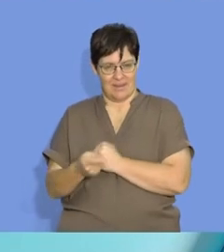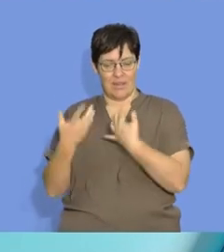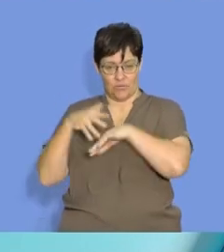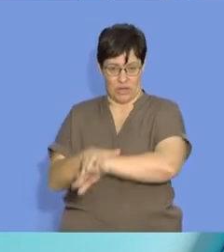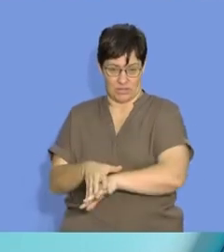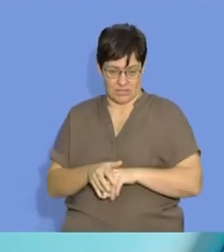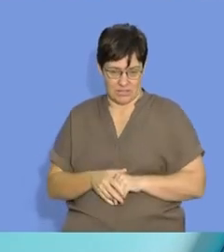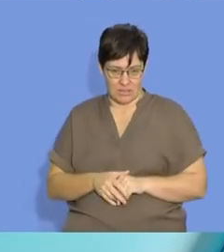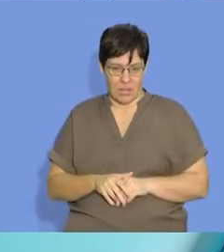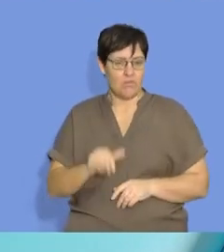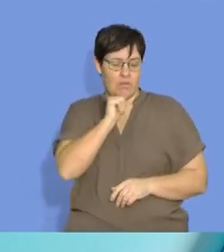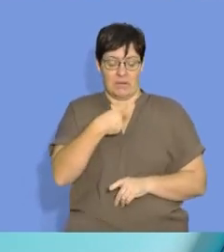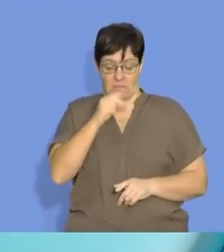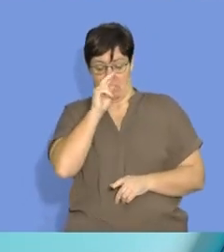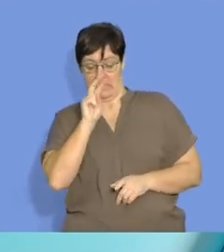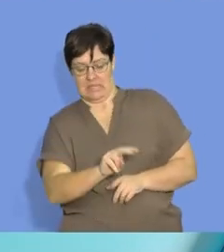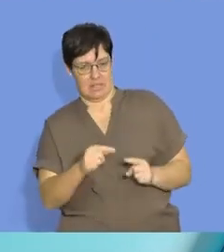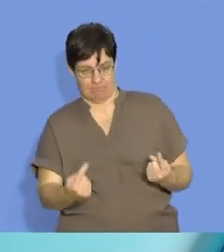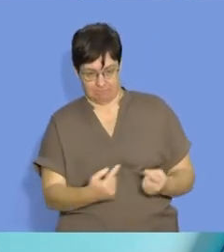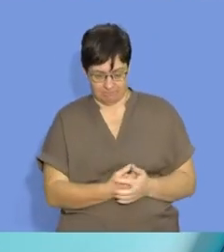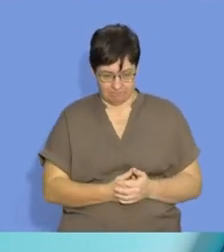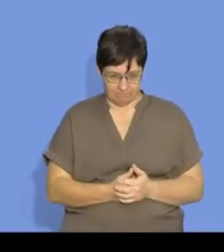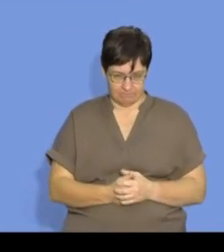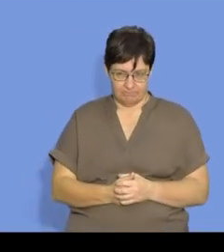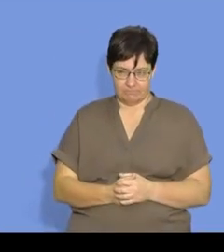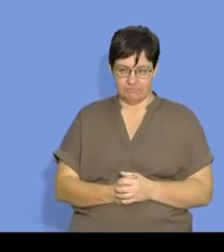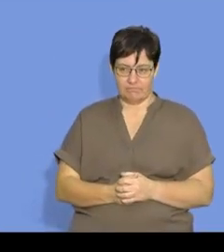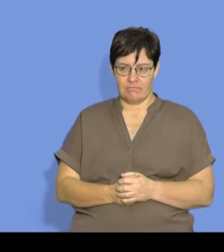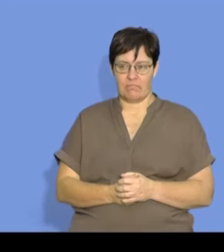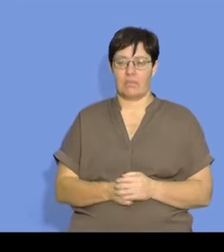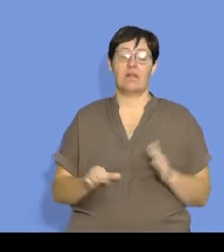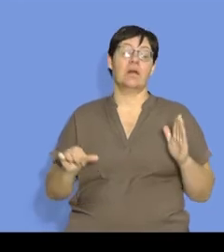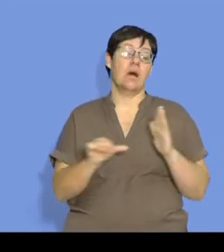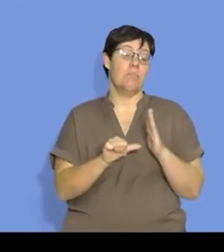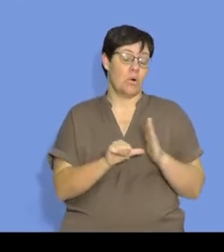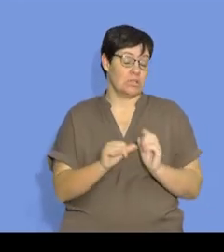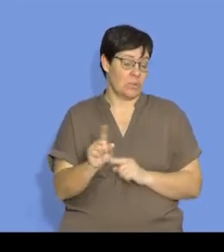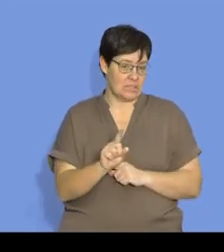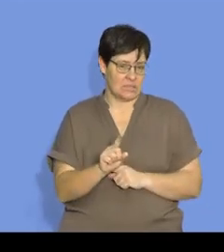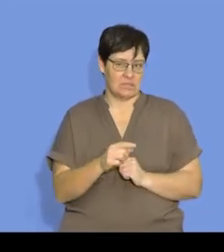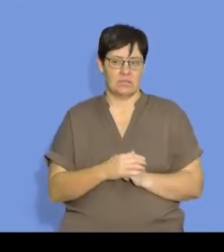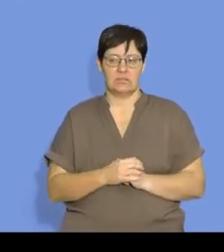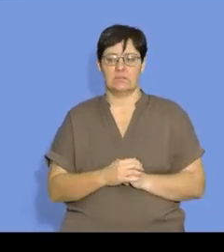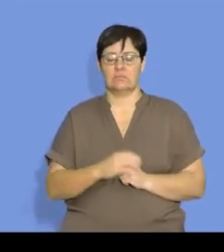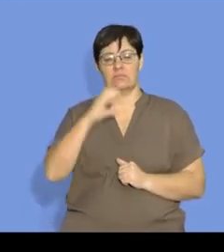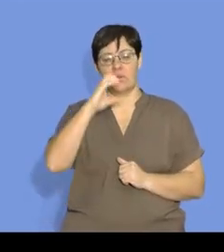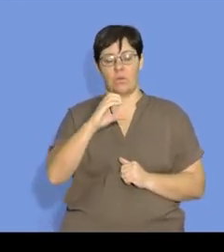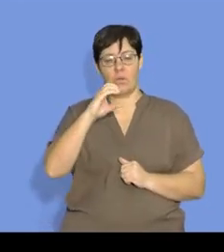reaction, even though we cannot see it. Another term that's important is the collision